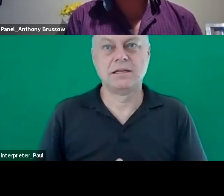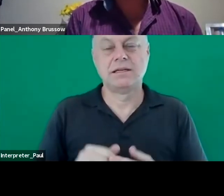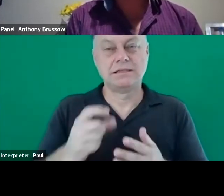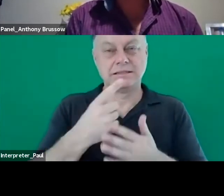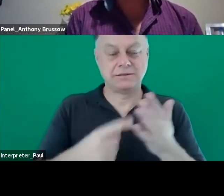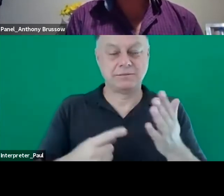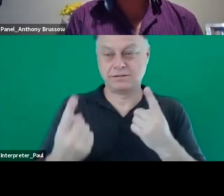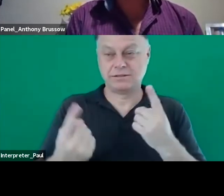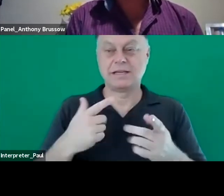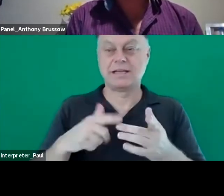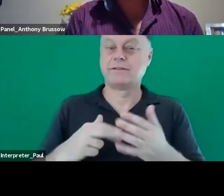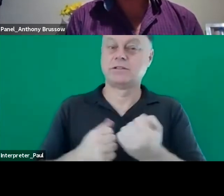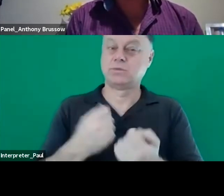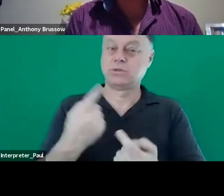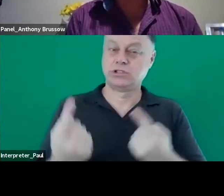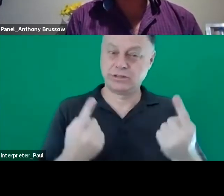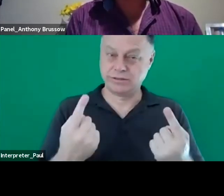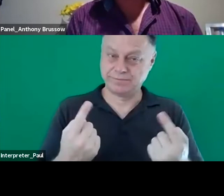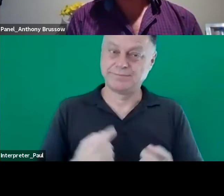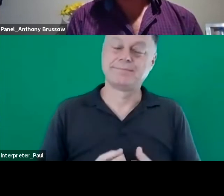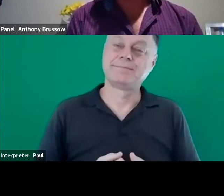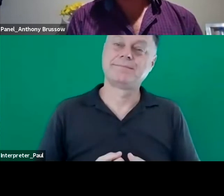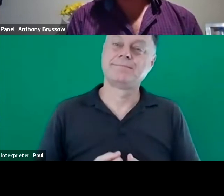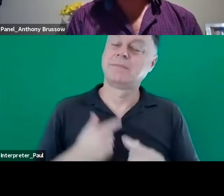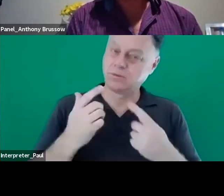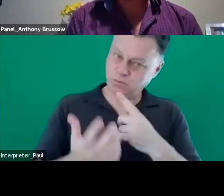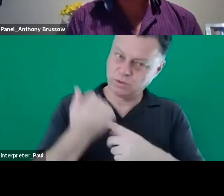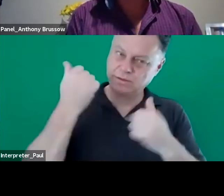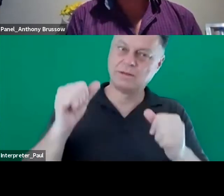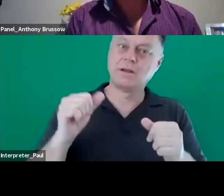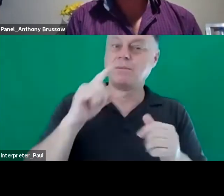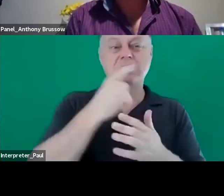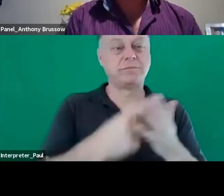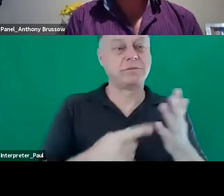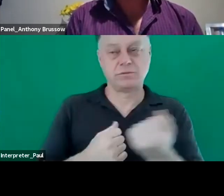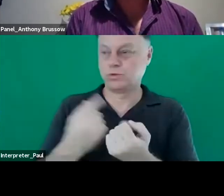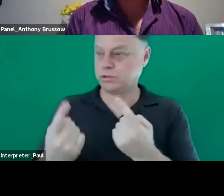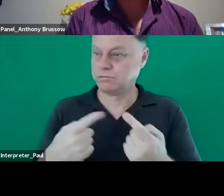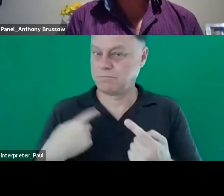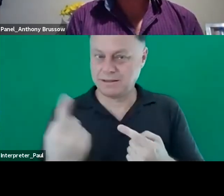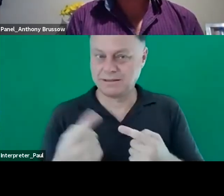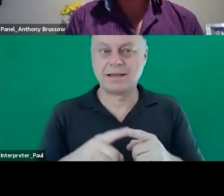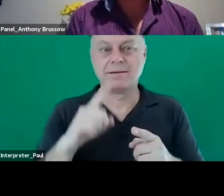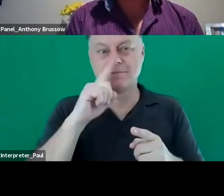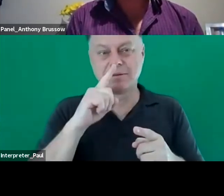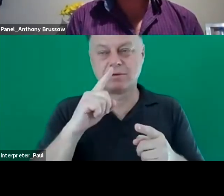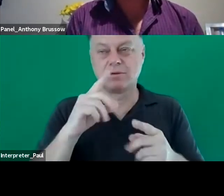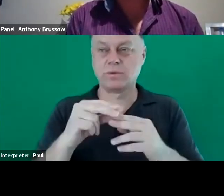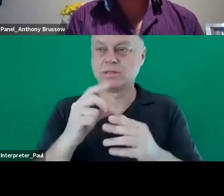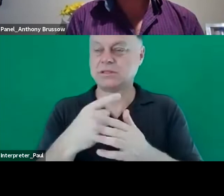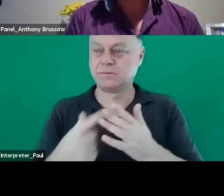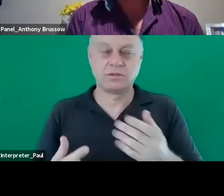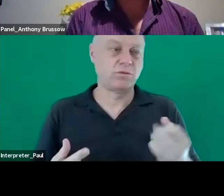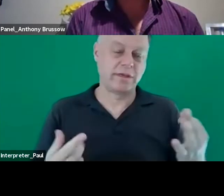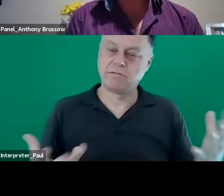only win if we support one another and not just people with disabilities but also people with disabilities that if we can